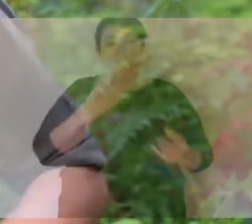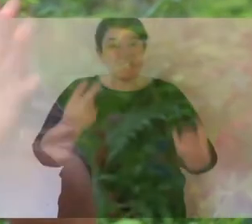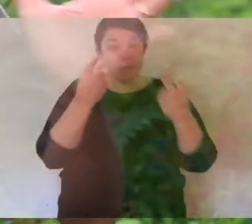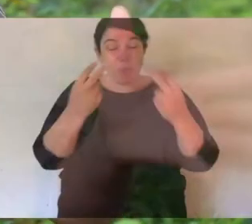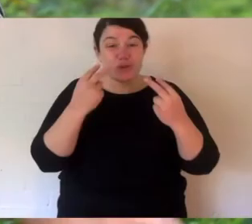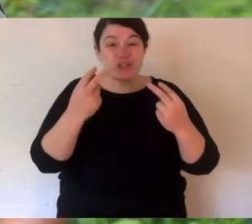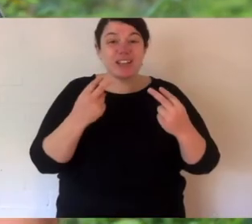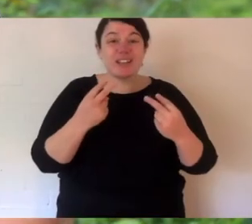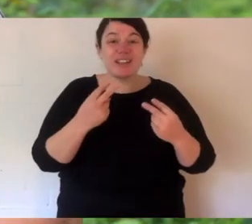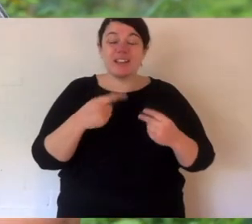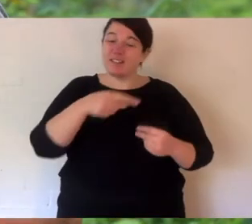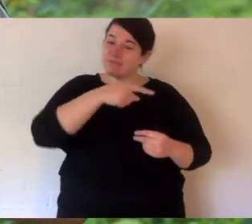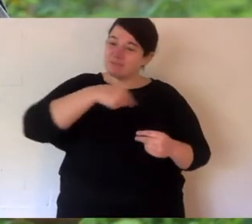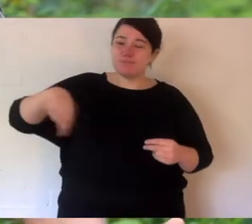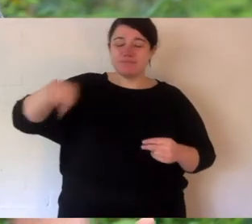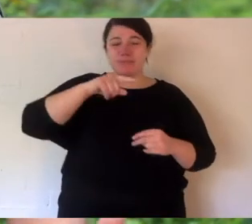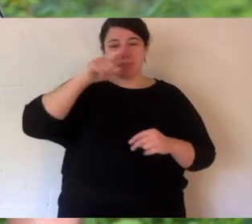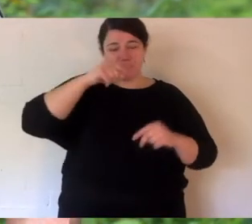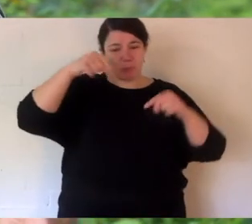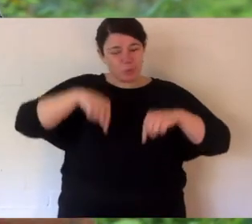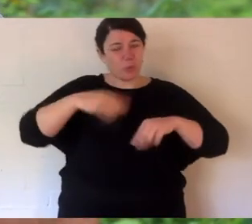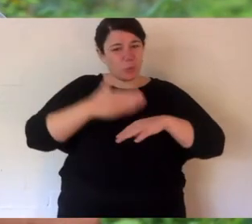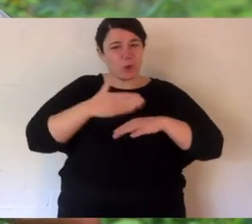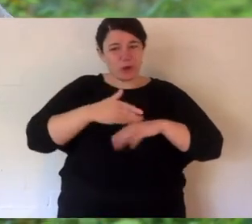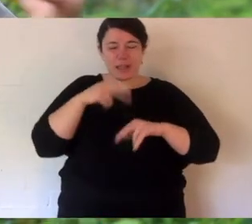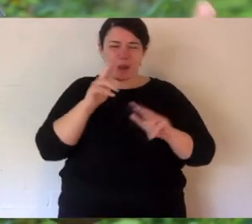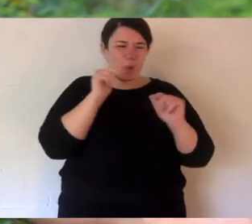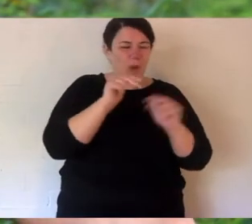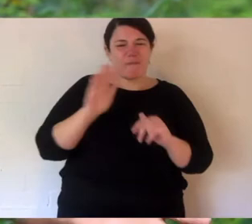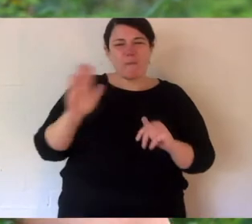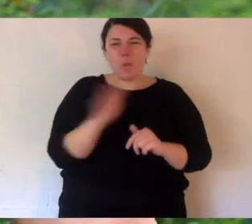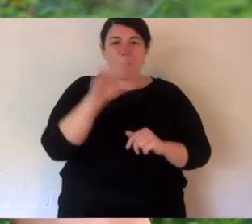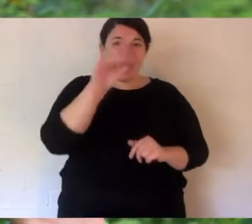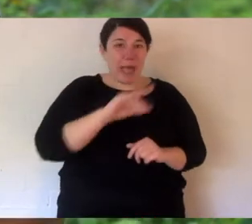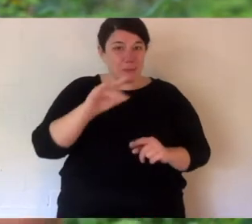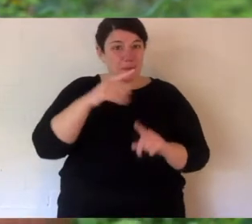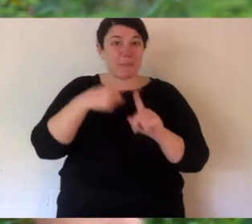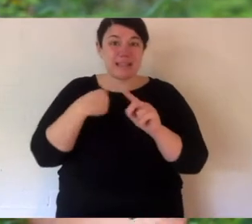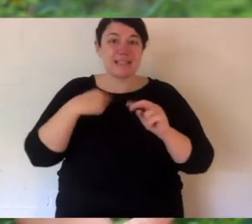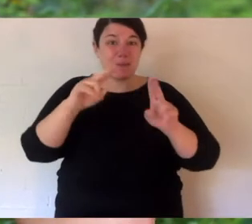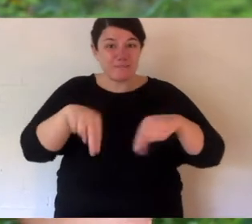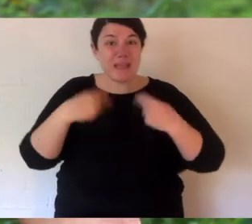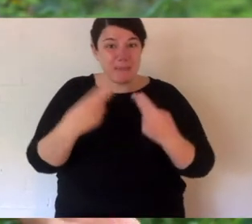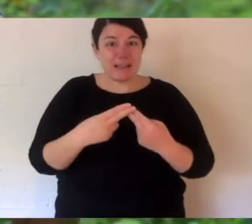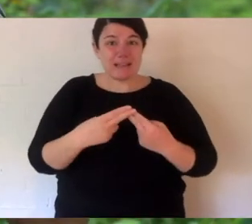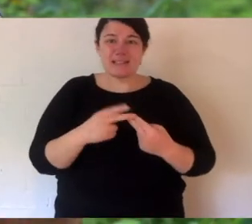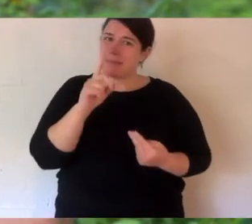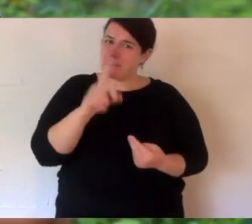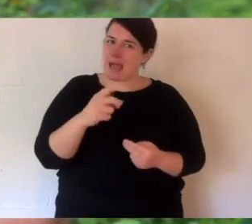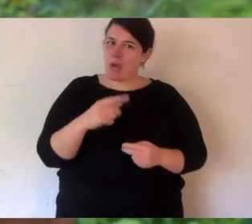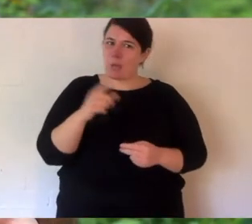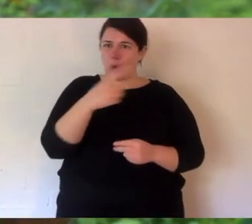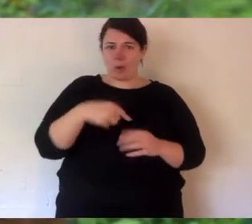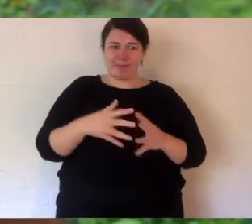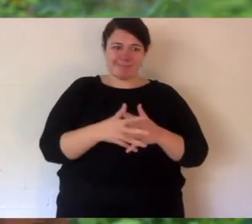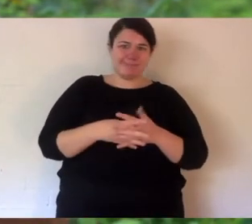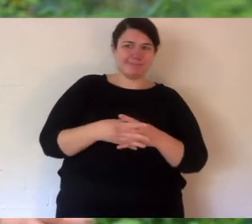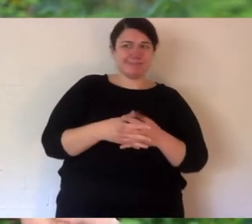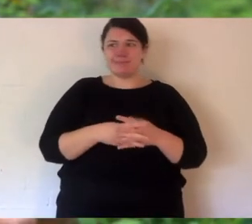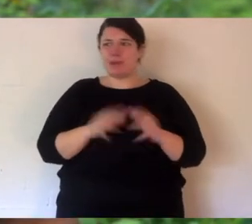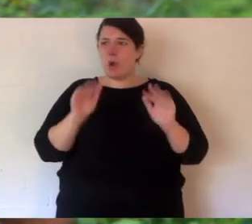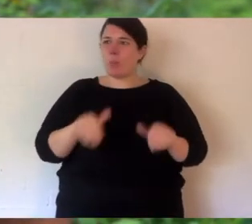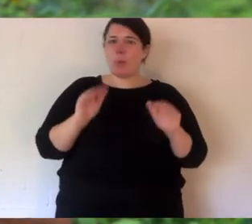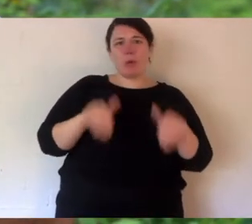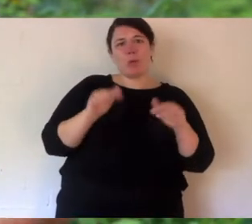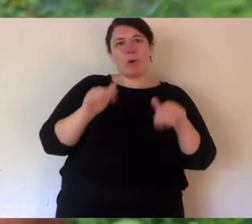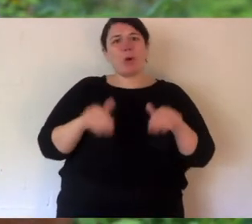Thanks for watching everyone. The Keepers and I are looking after all of our animals and our families, but we all have a bit of extra time at